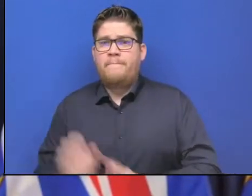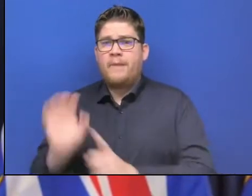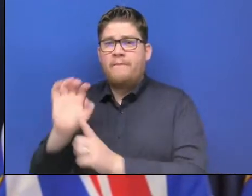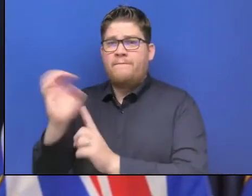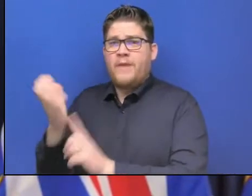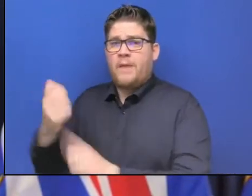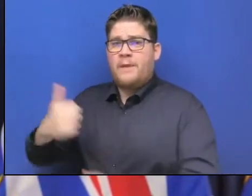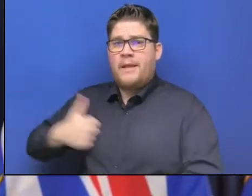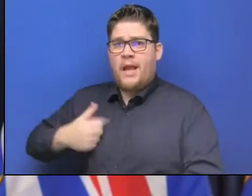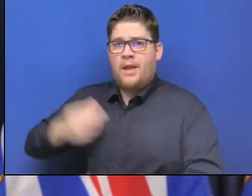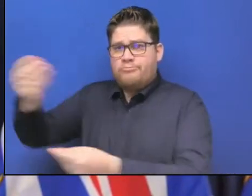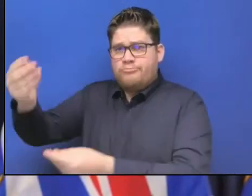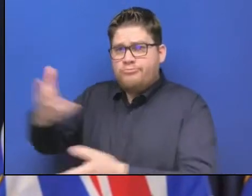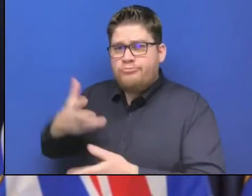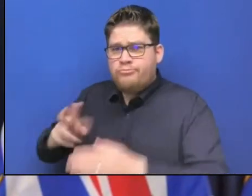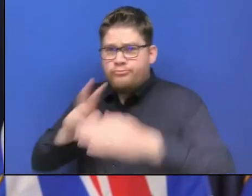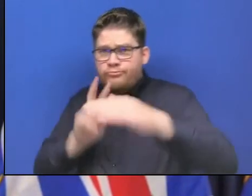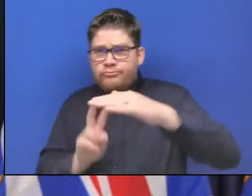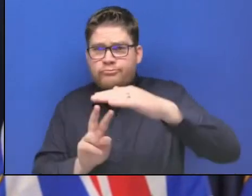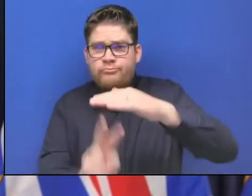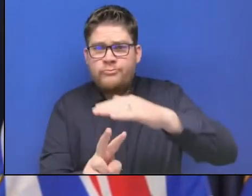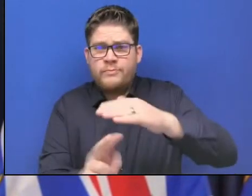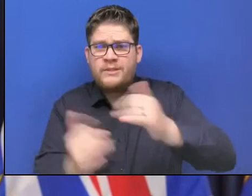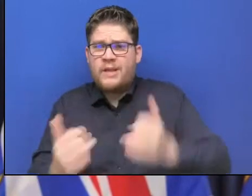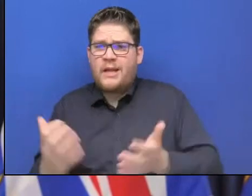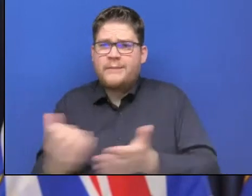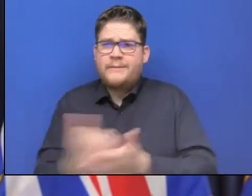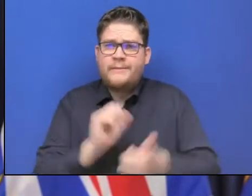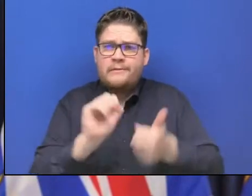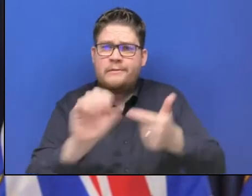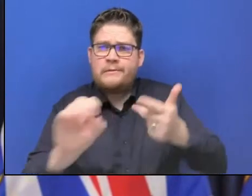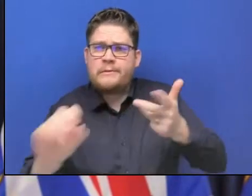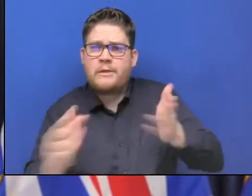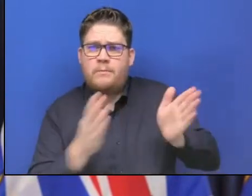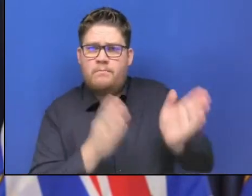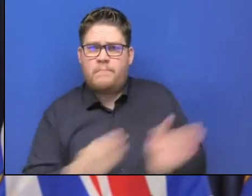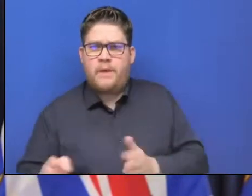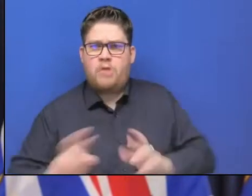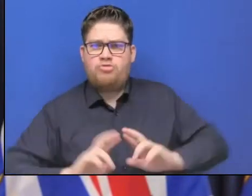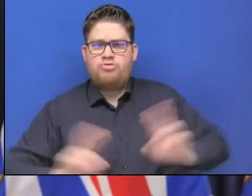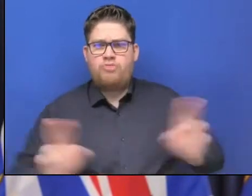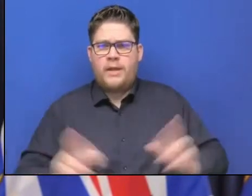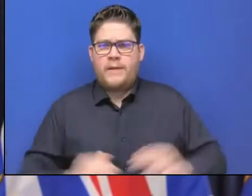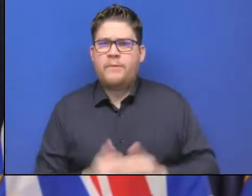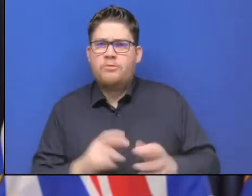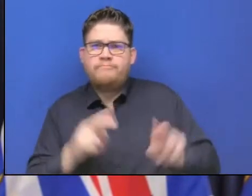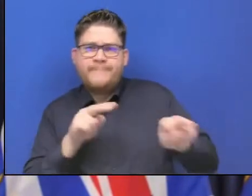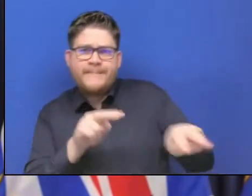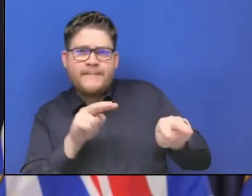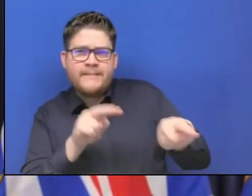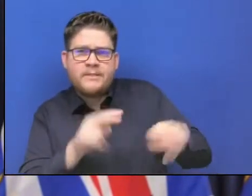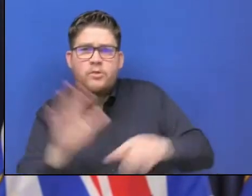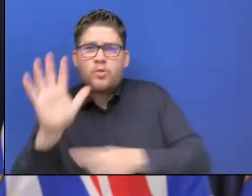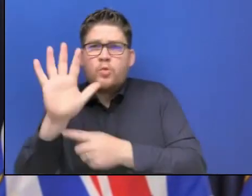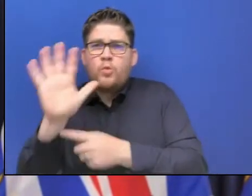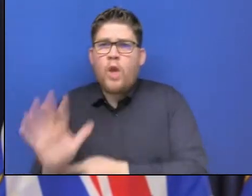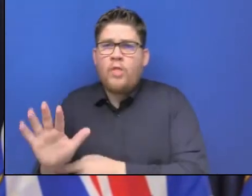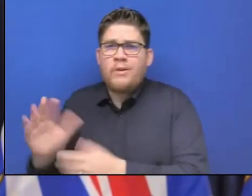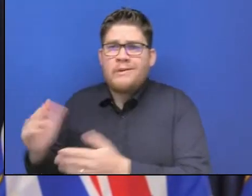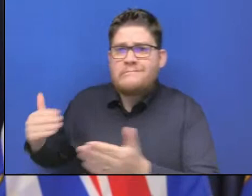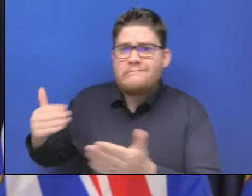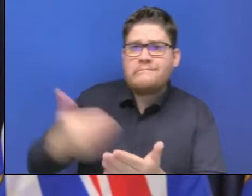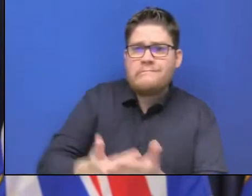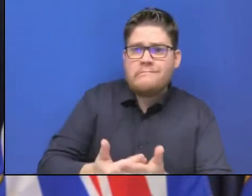time to prepare is now. And for people to pay attention and be ready for the unpredictable weather that is coming to BC's coastal areas